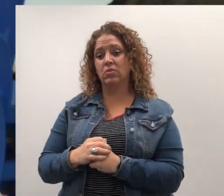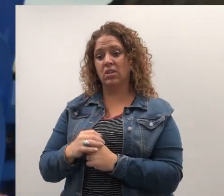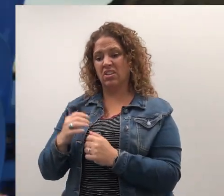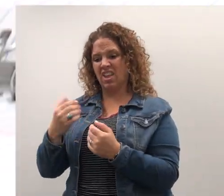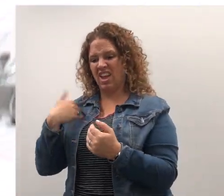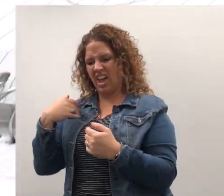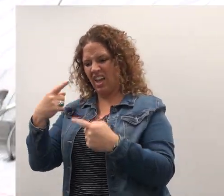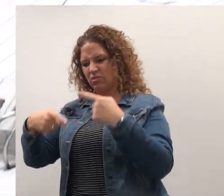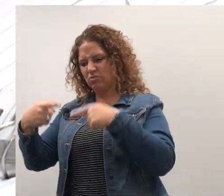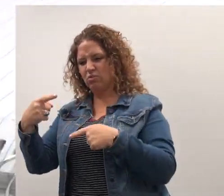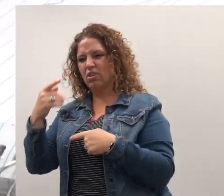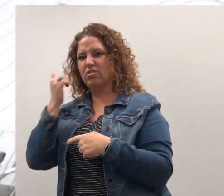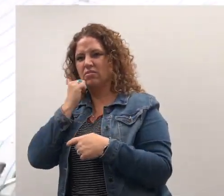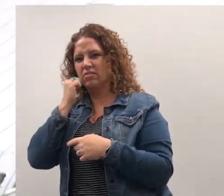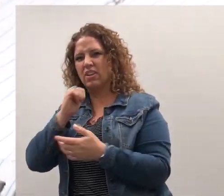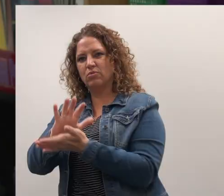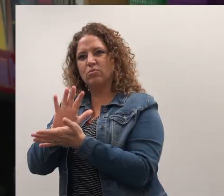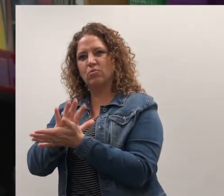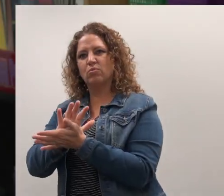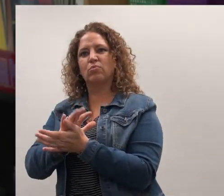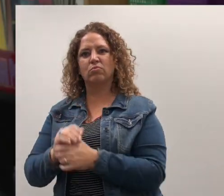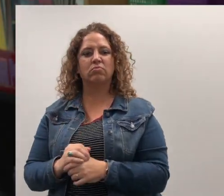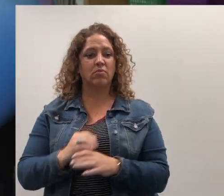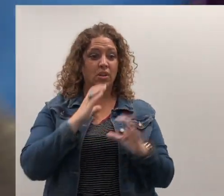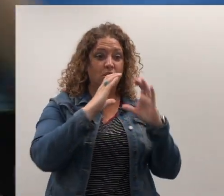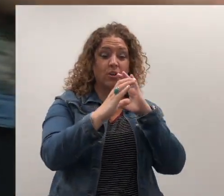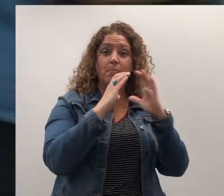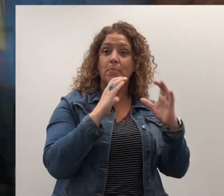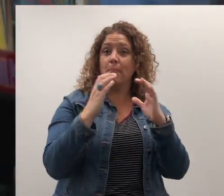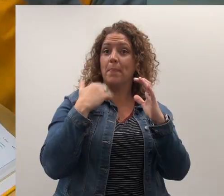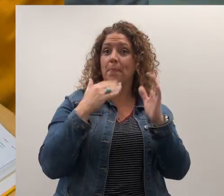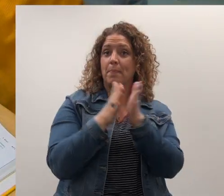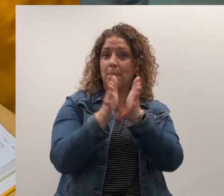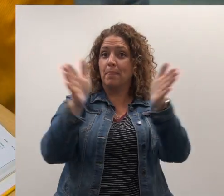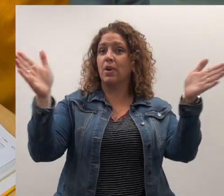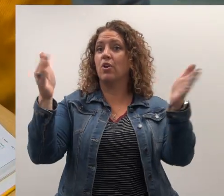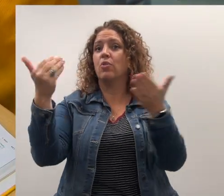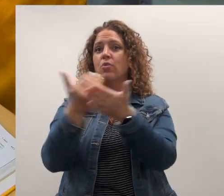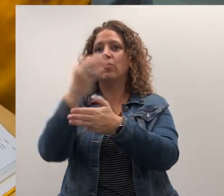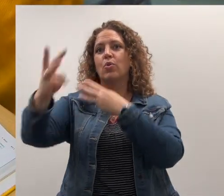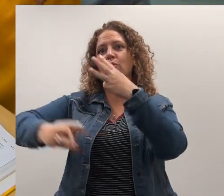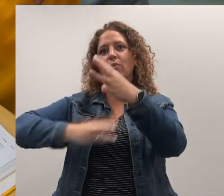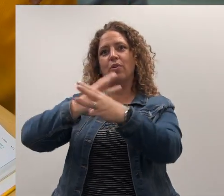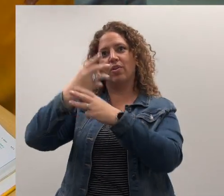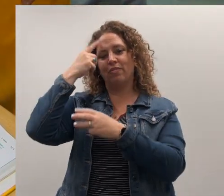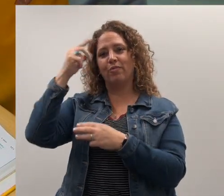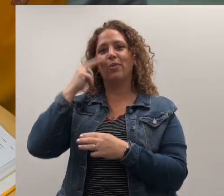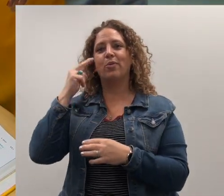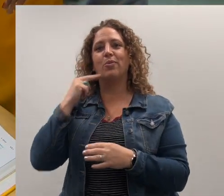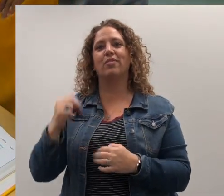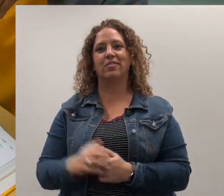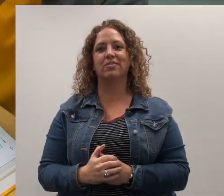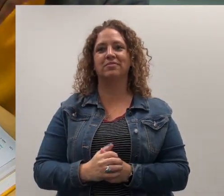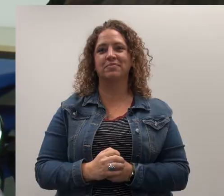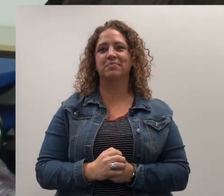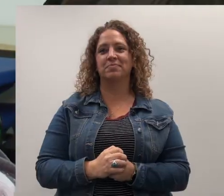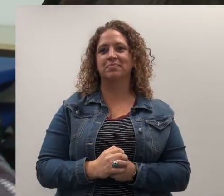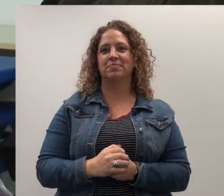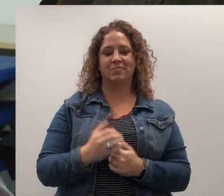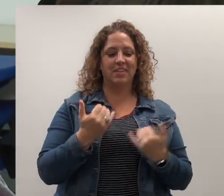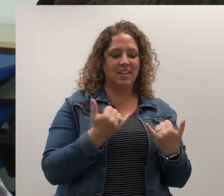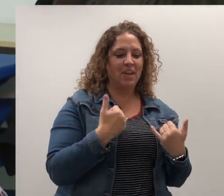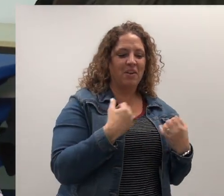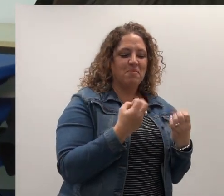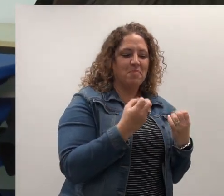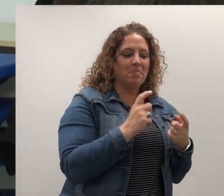Yes. Yes. Struggled in school. It was hard, yes. Communicating has opened a whole new world. I